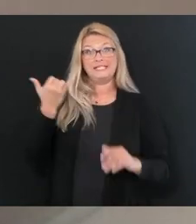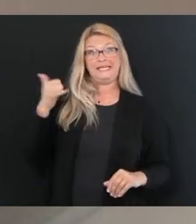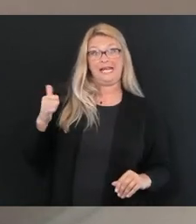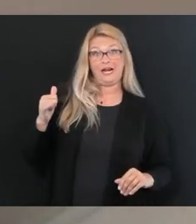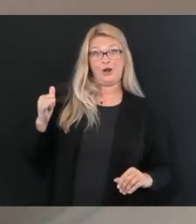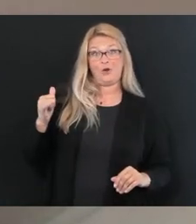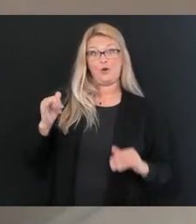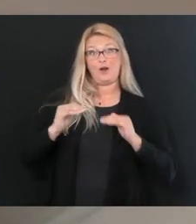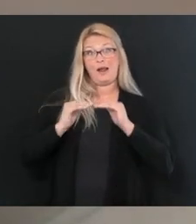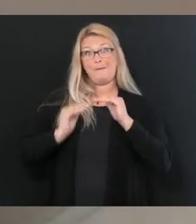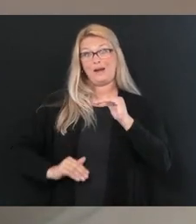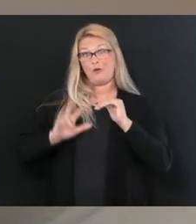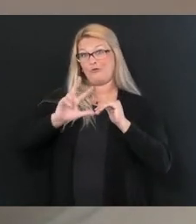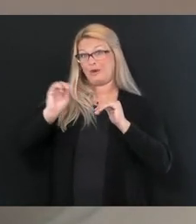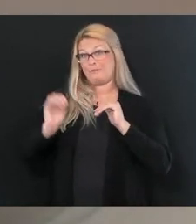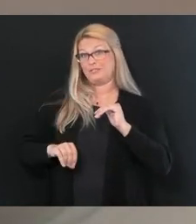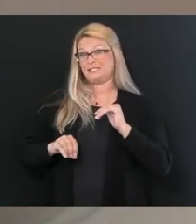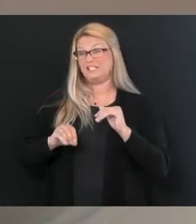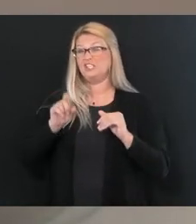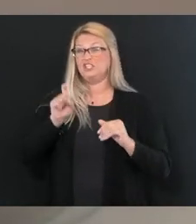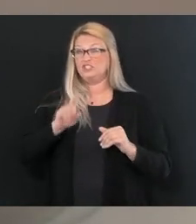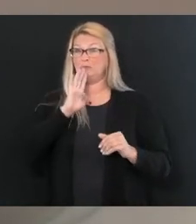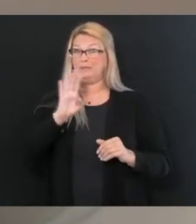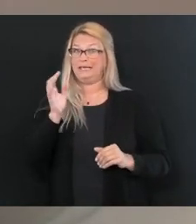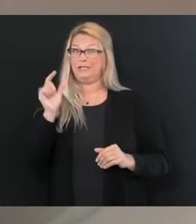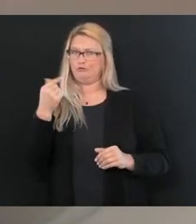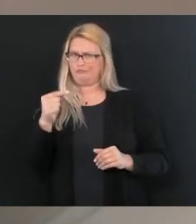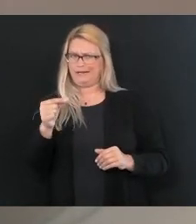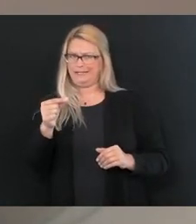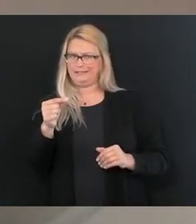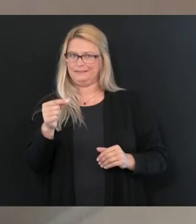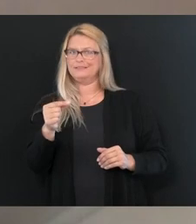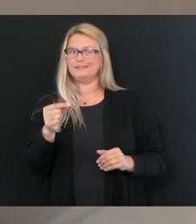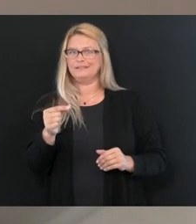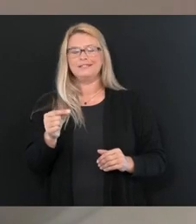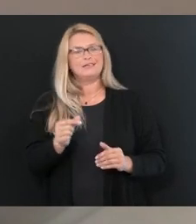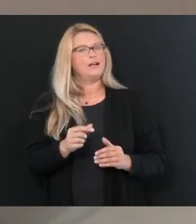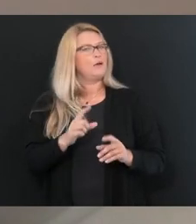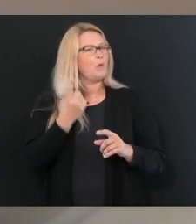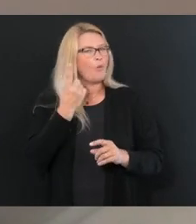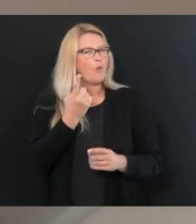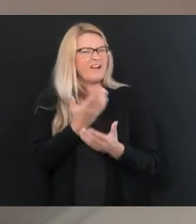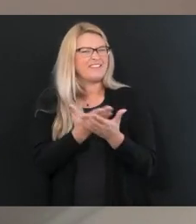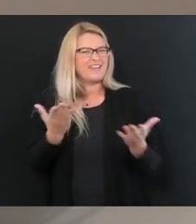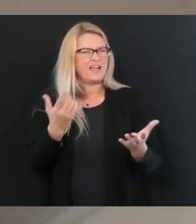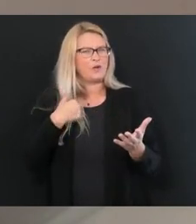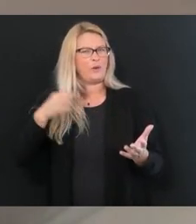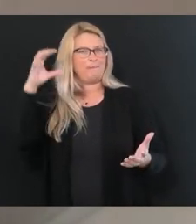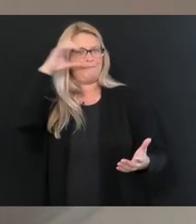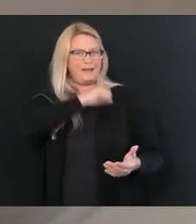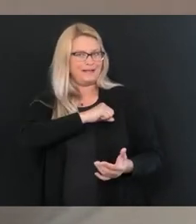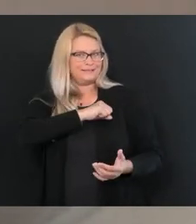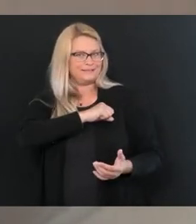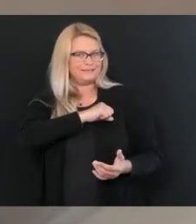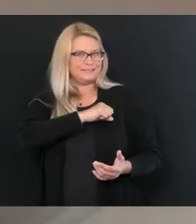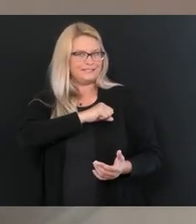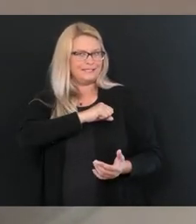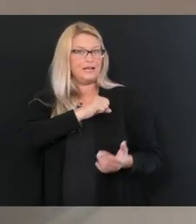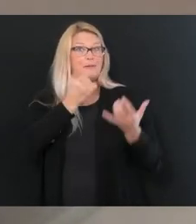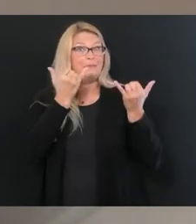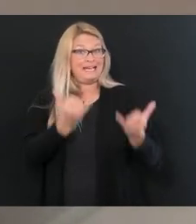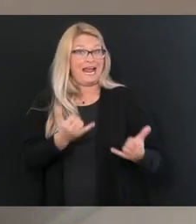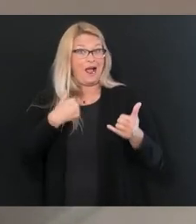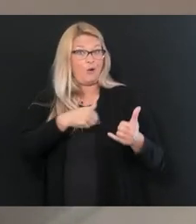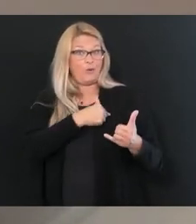And if you're below 3%, you'd be in the green color. And the one piece that we didn't really think about that we are adding